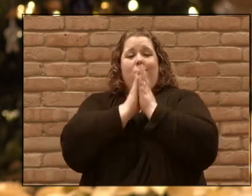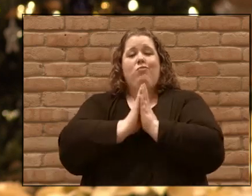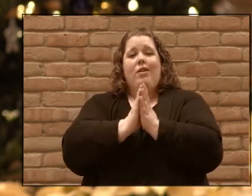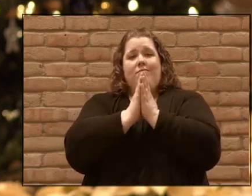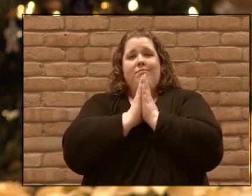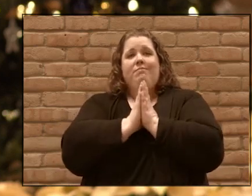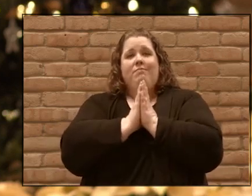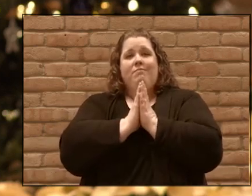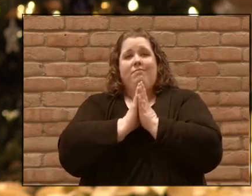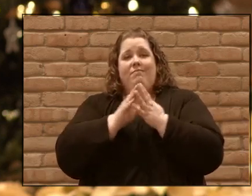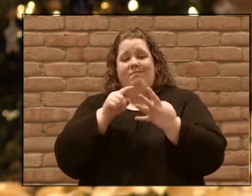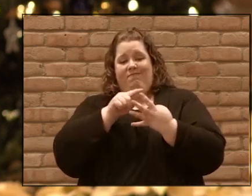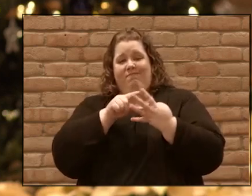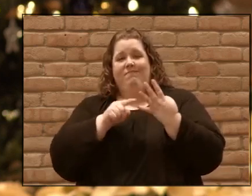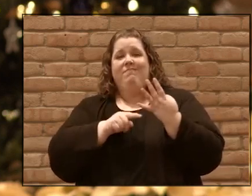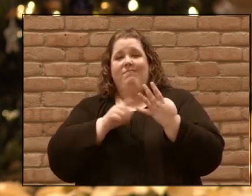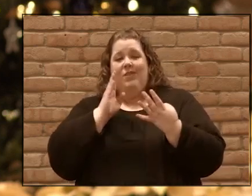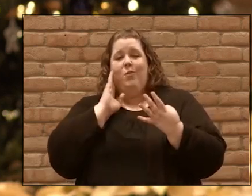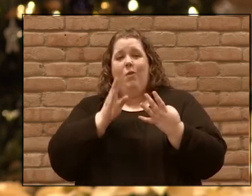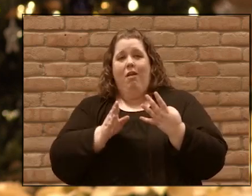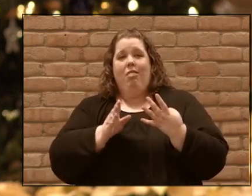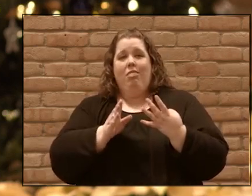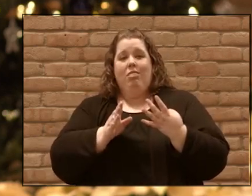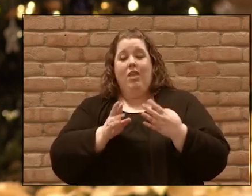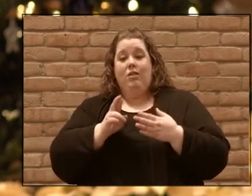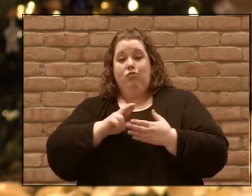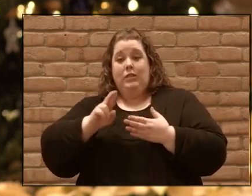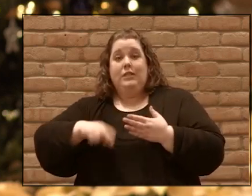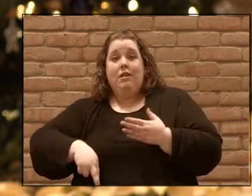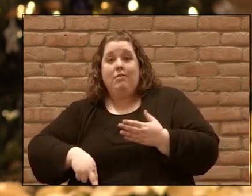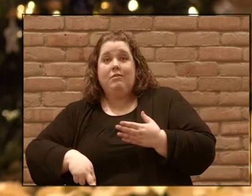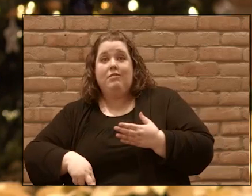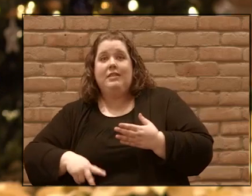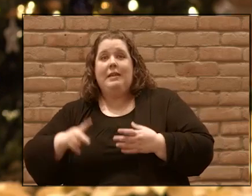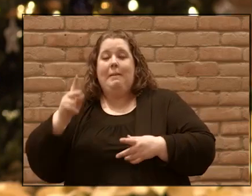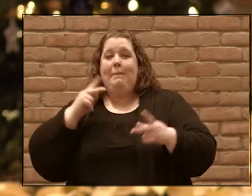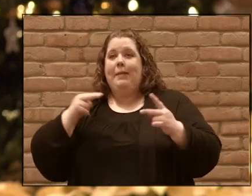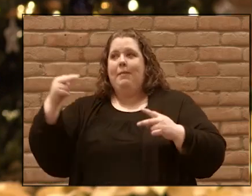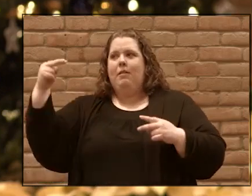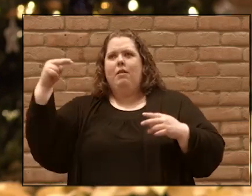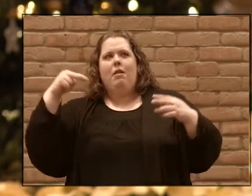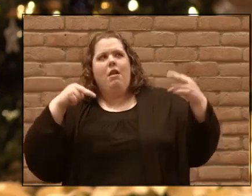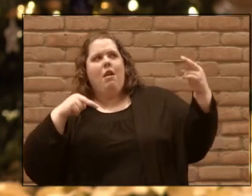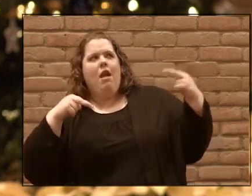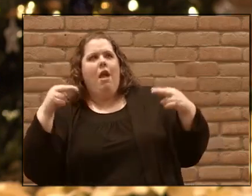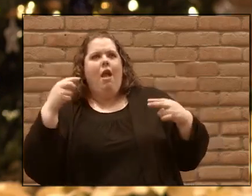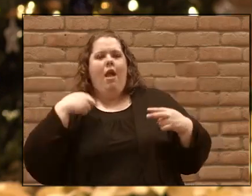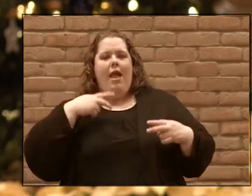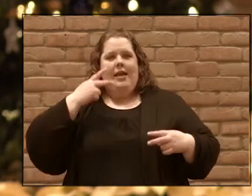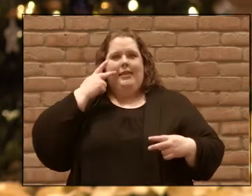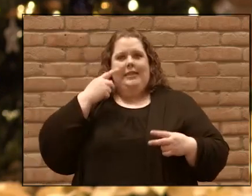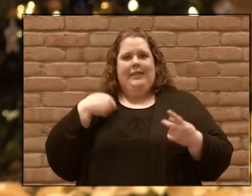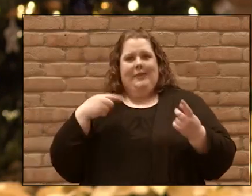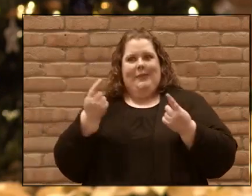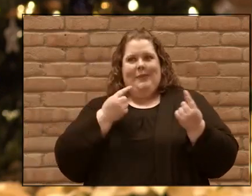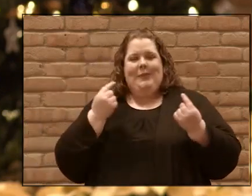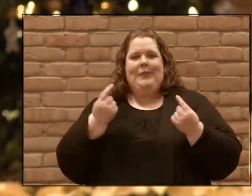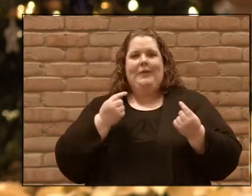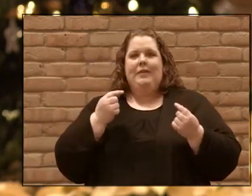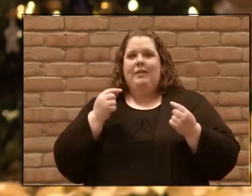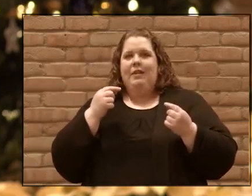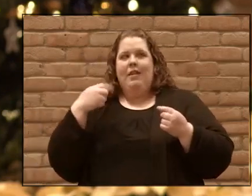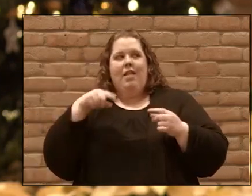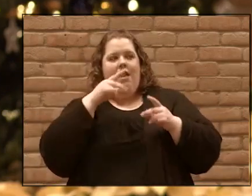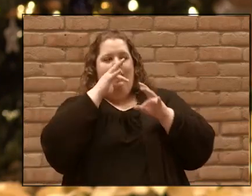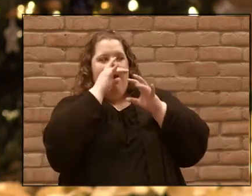and the result of that is we're going to be attractive we're going to be attractive not because we're better than